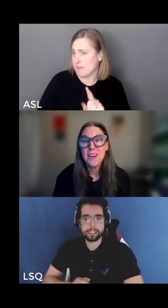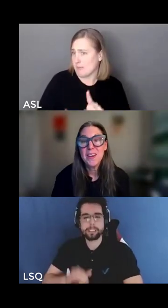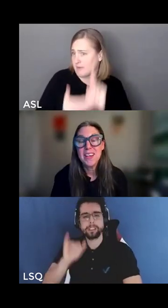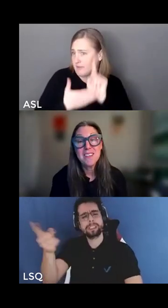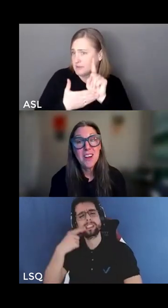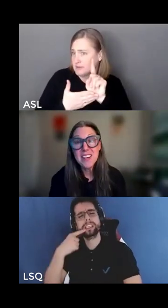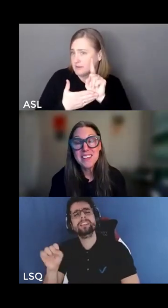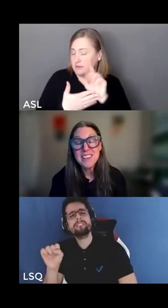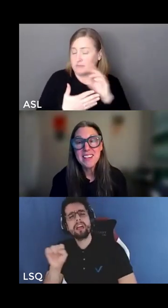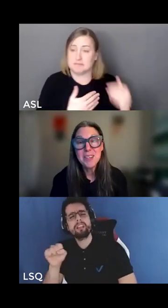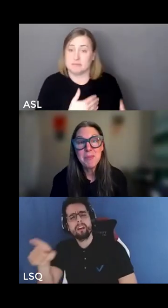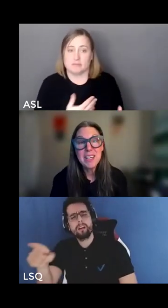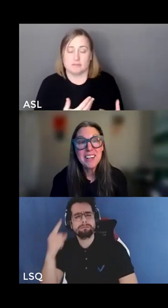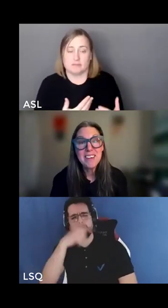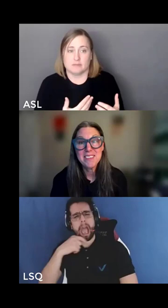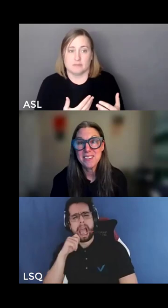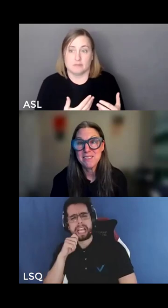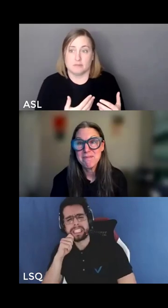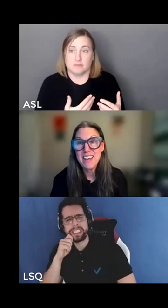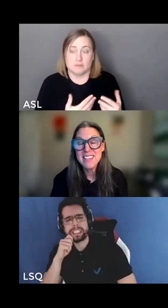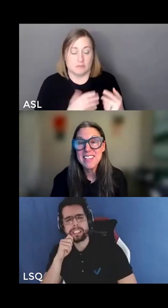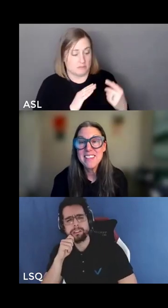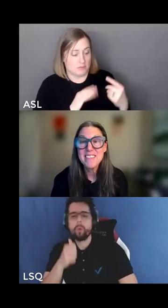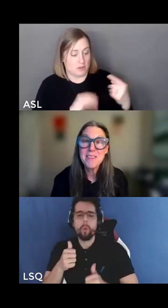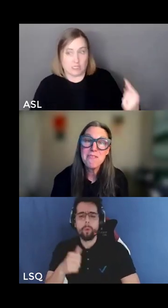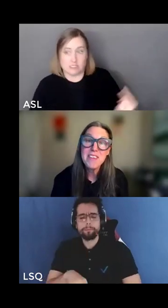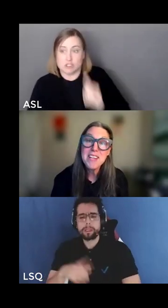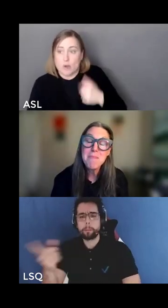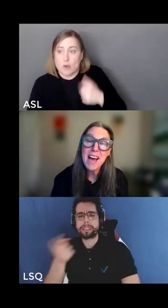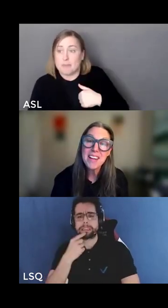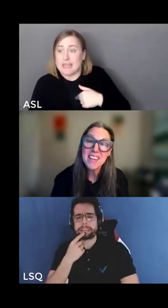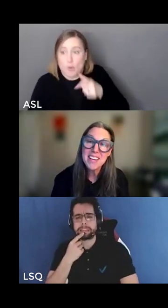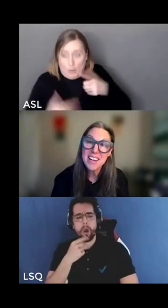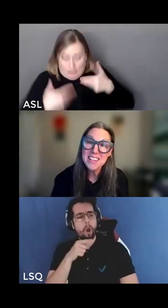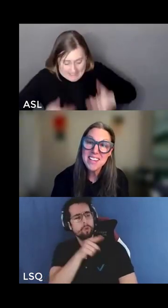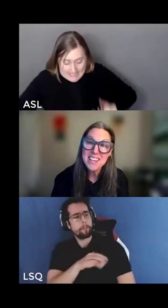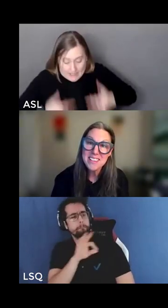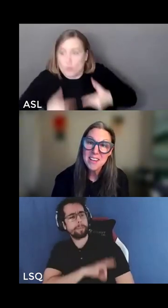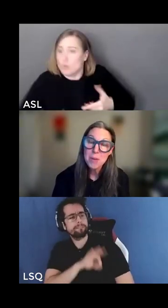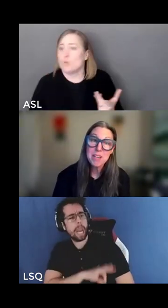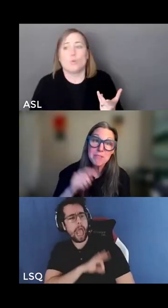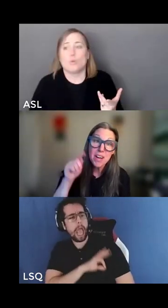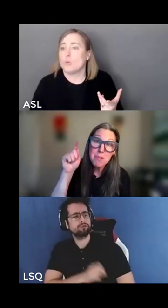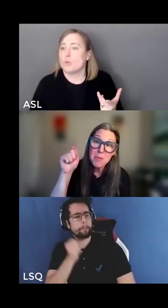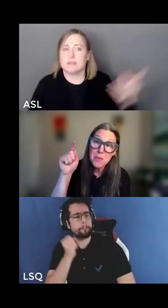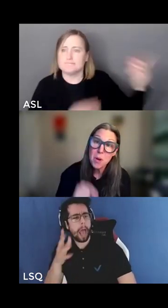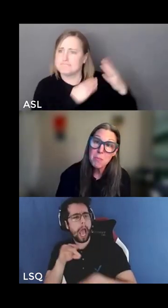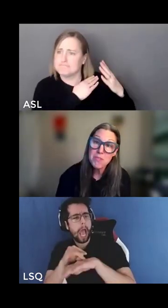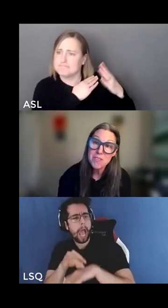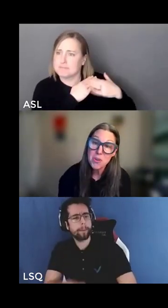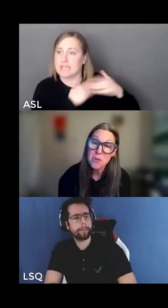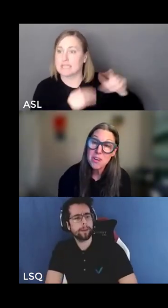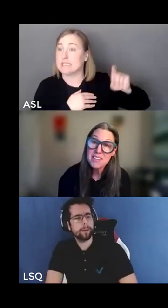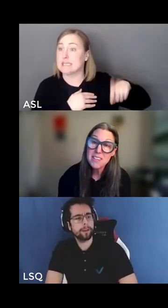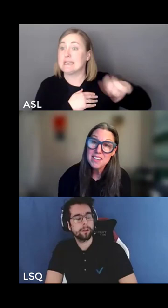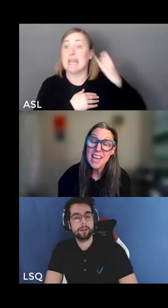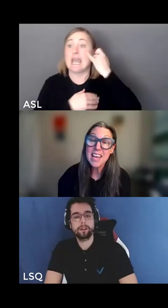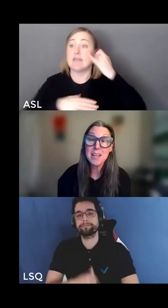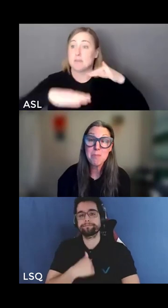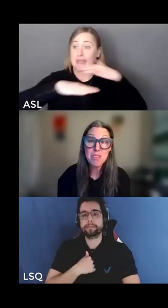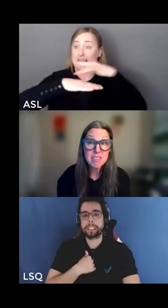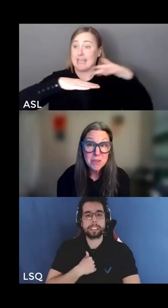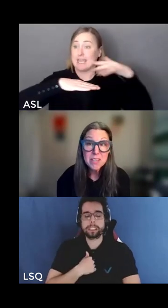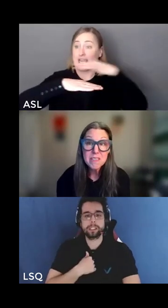are it's not an attack on my care right it is the feedback that i need because if i'm on the top of this coin